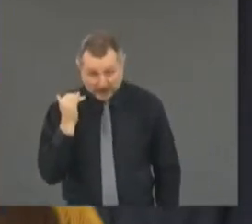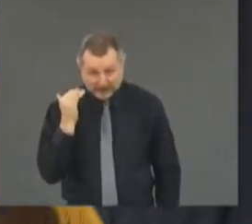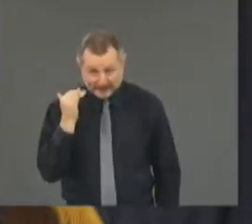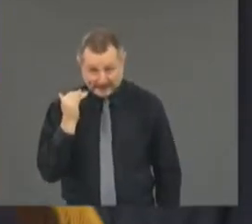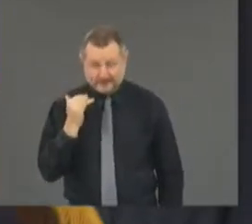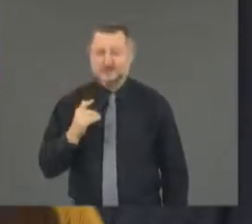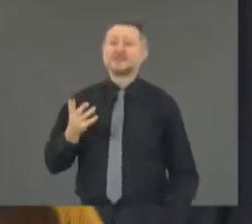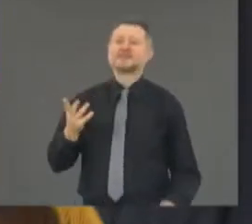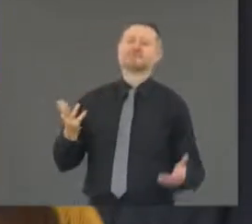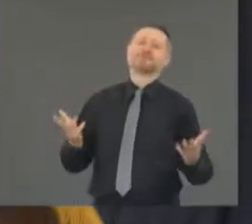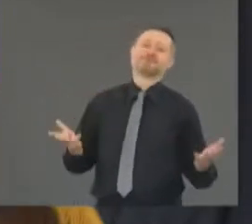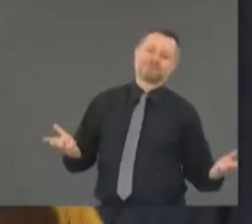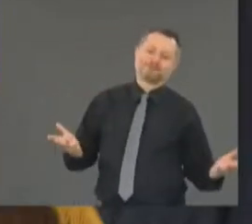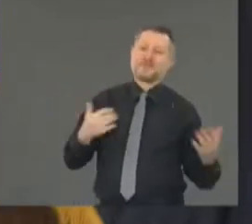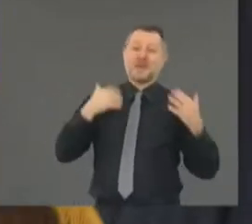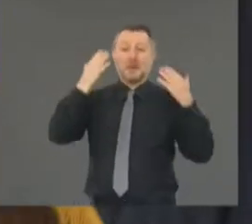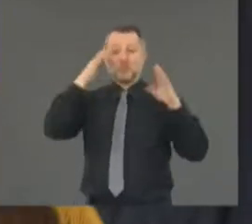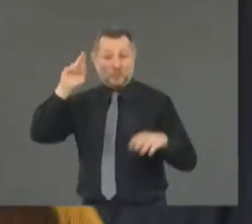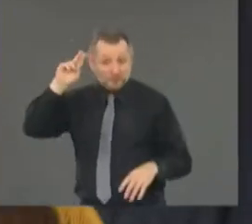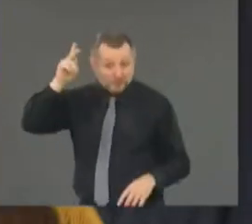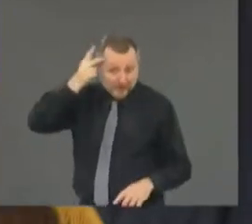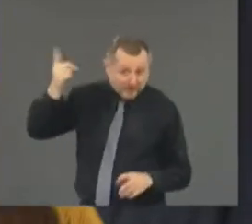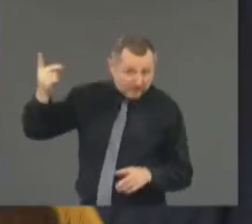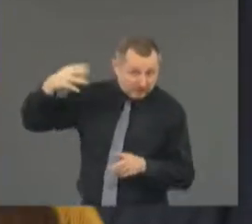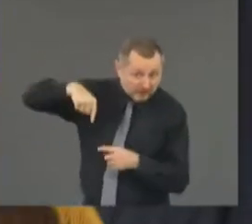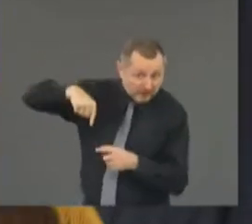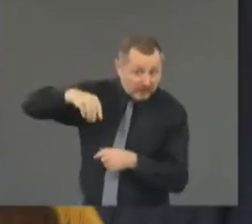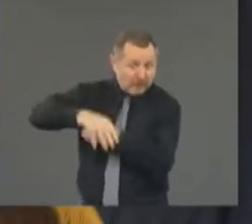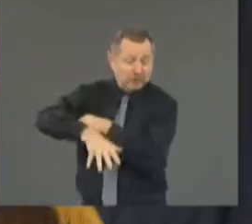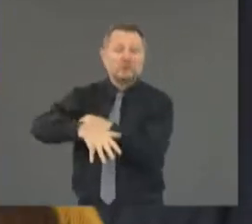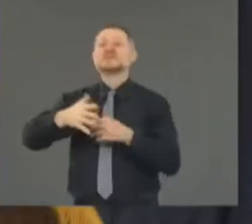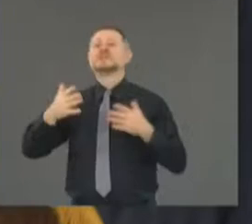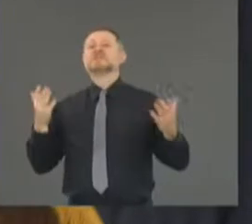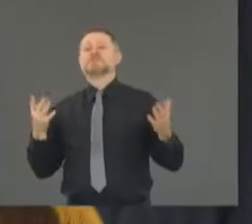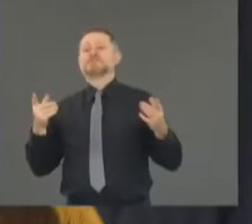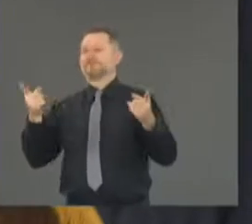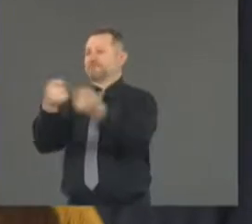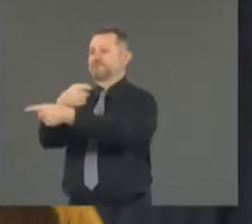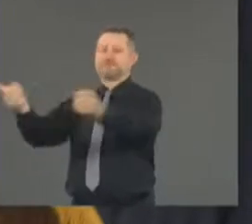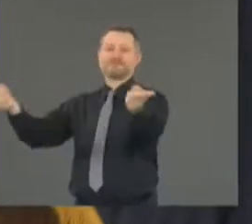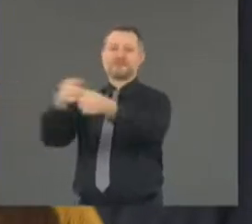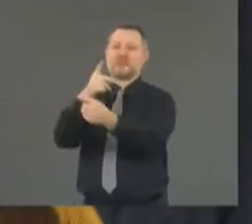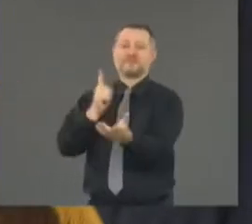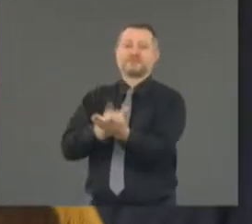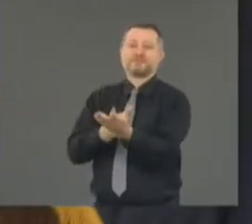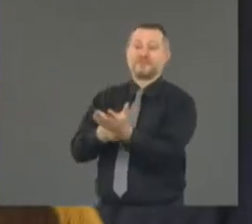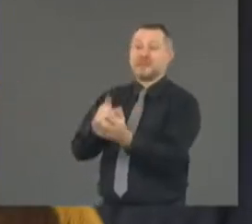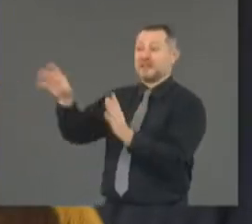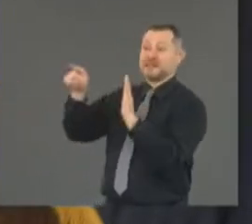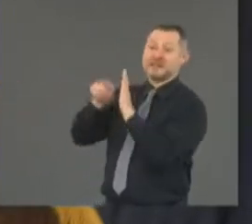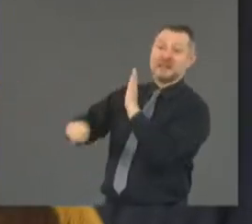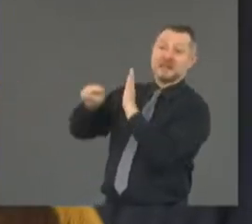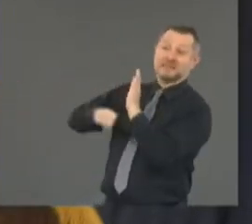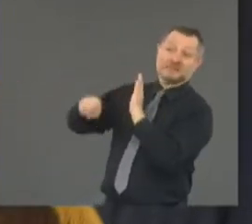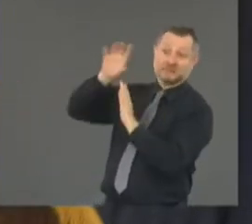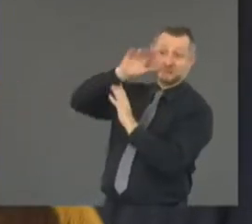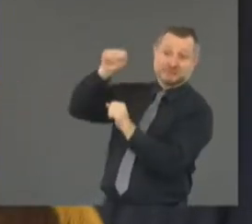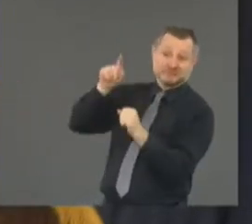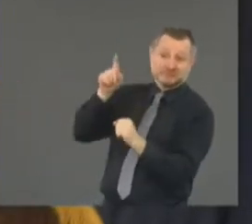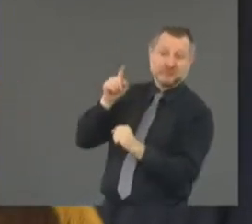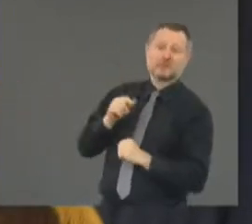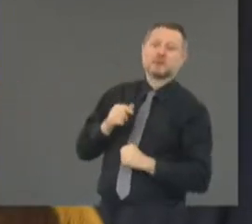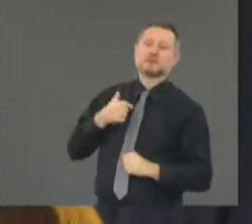politics? Who knows? That's for someone else to answer. But the negativity. Forget the tweets.